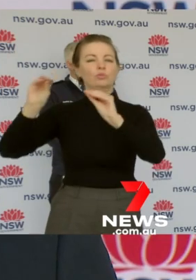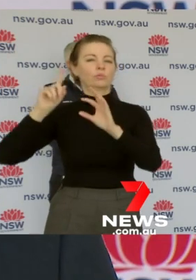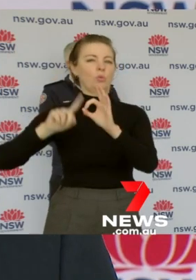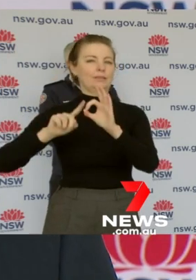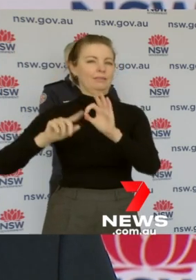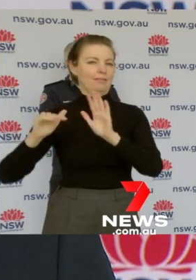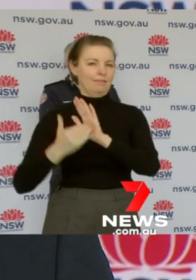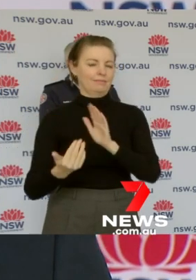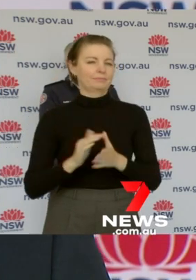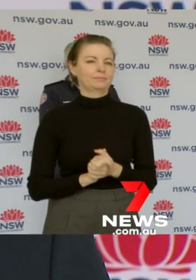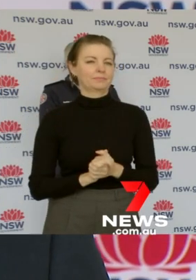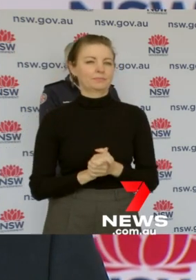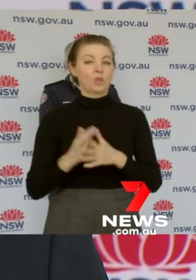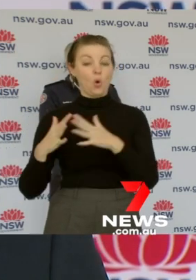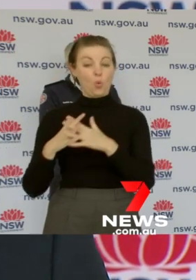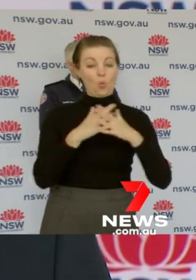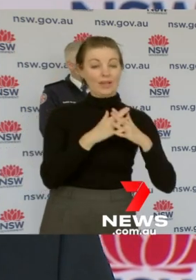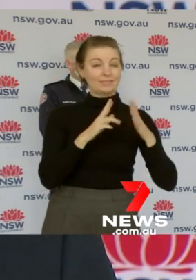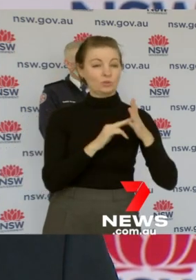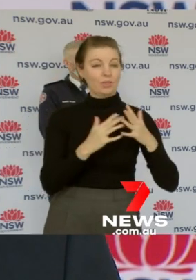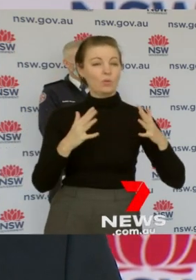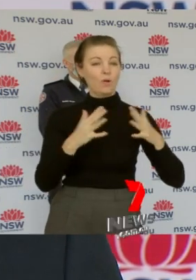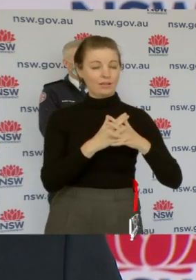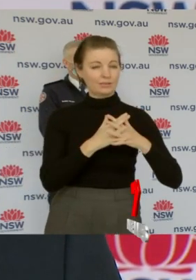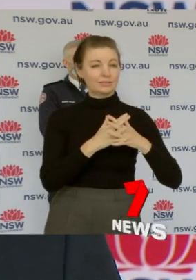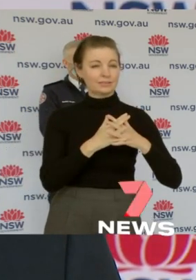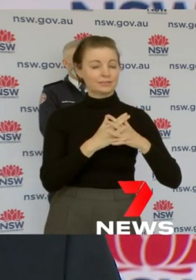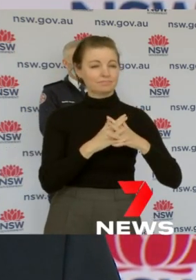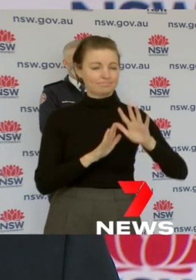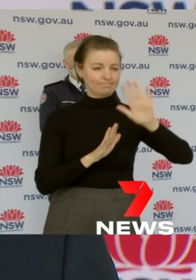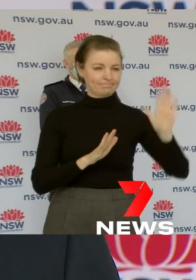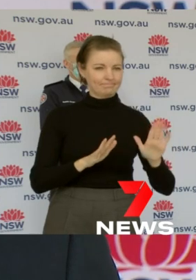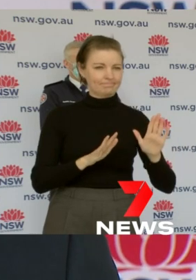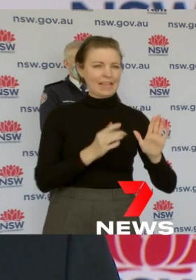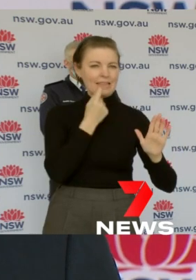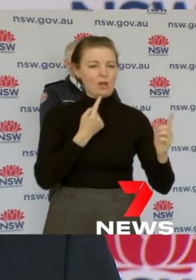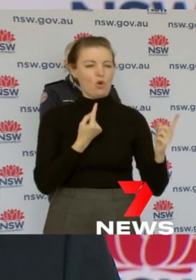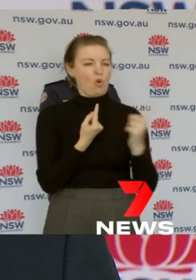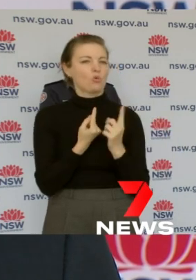western New South Wales area, which is obviously somewhat closer towards Sydney,